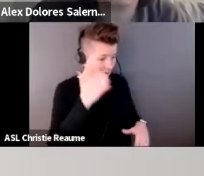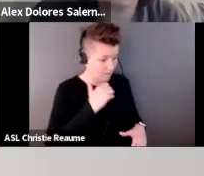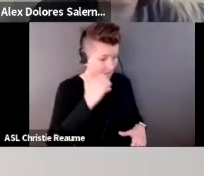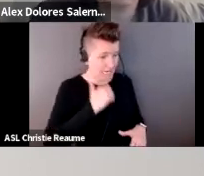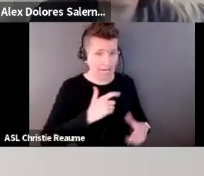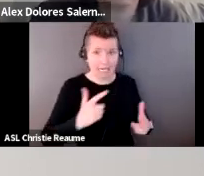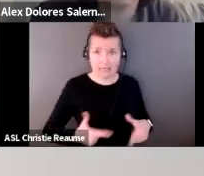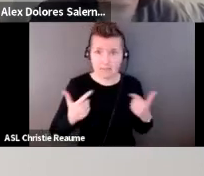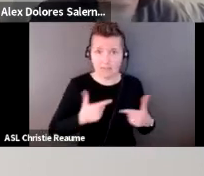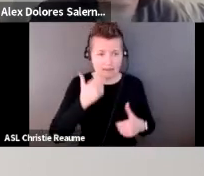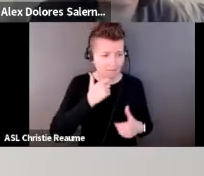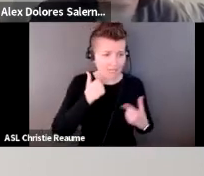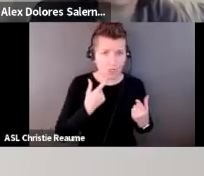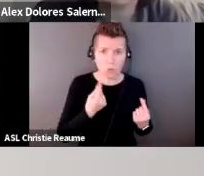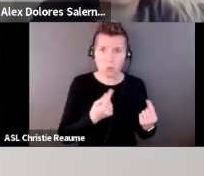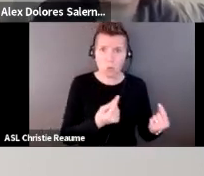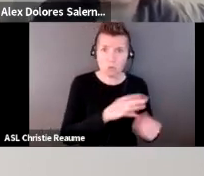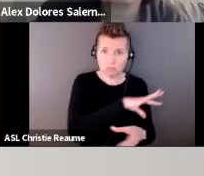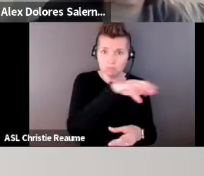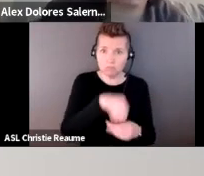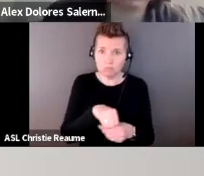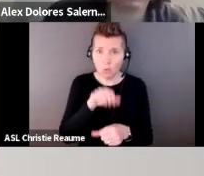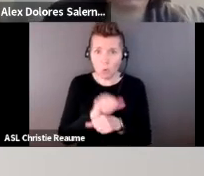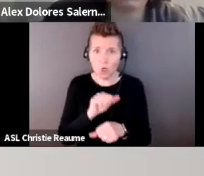of the labor of the work in my practice.